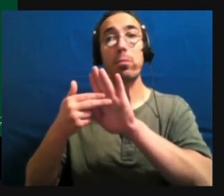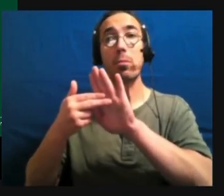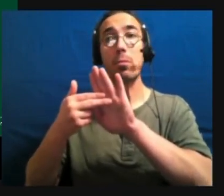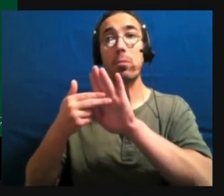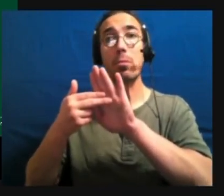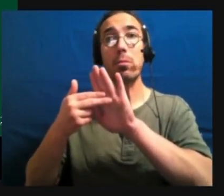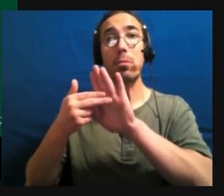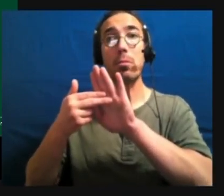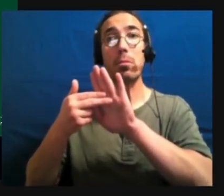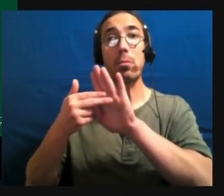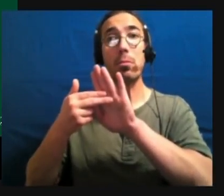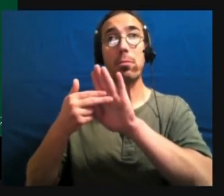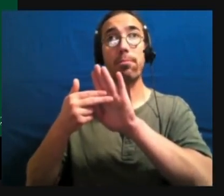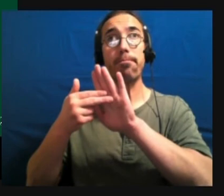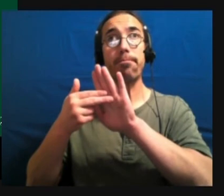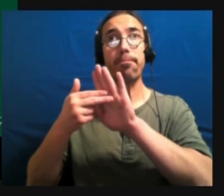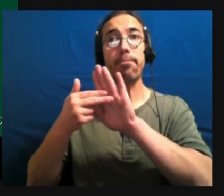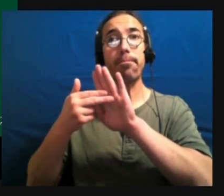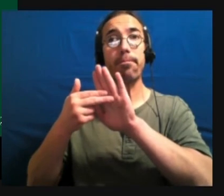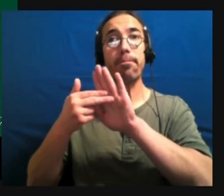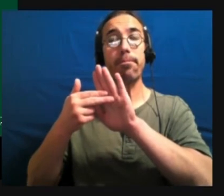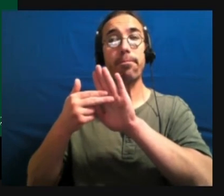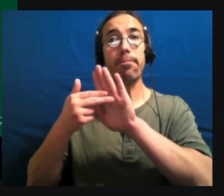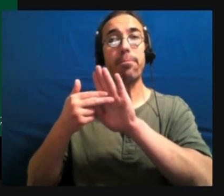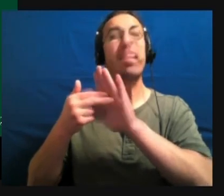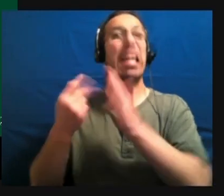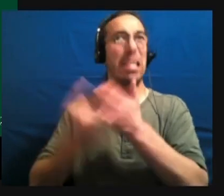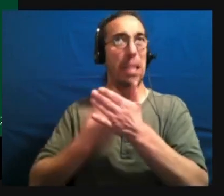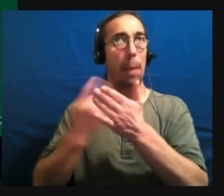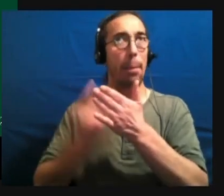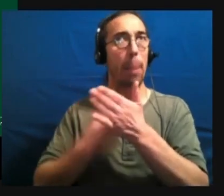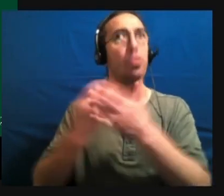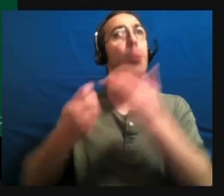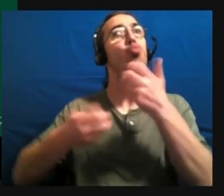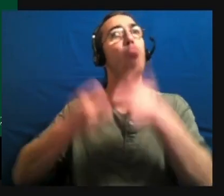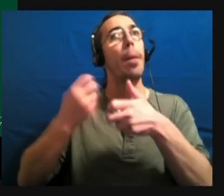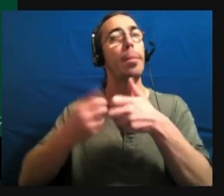the, that those are problematic for is that, um,